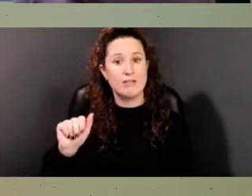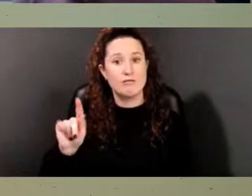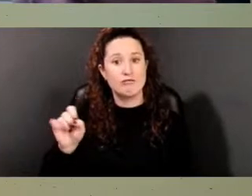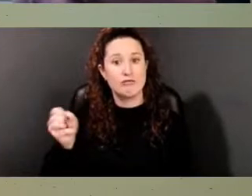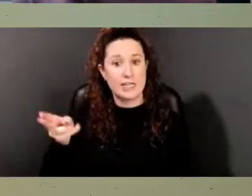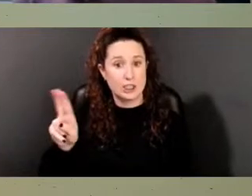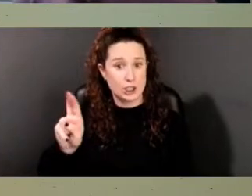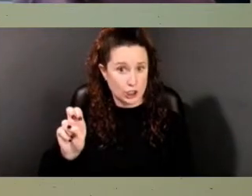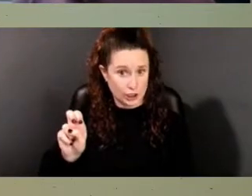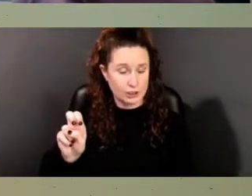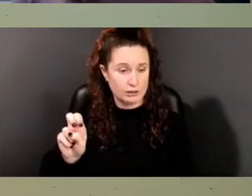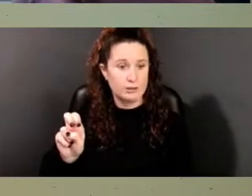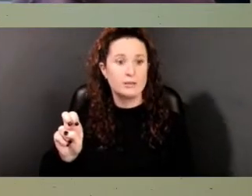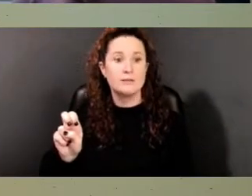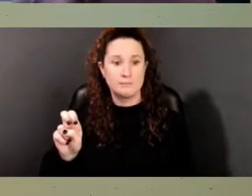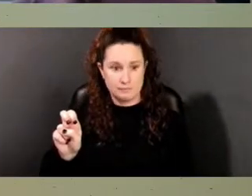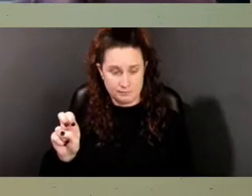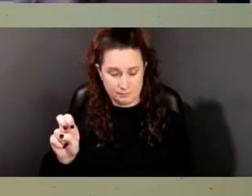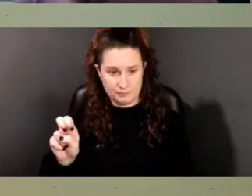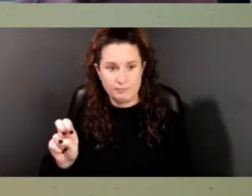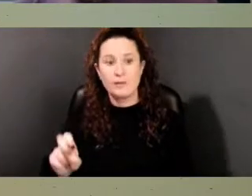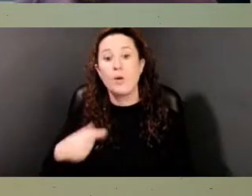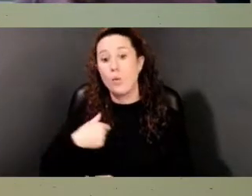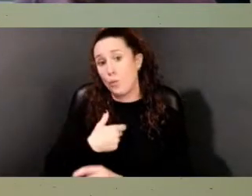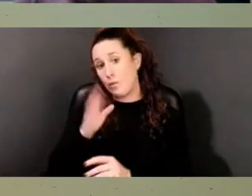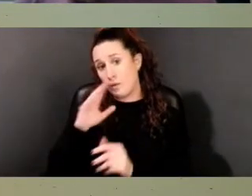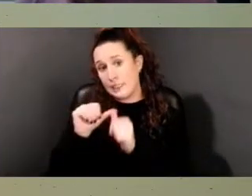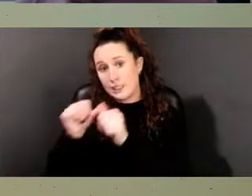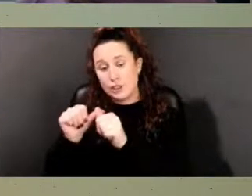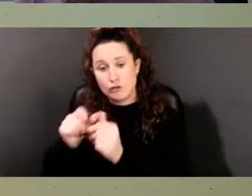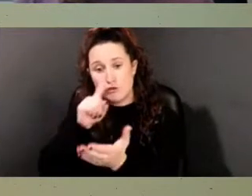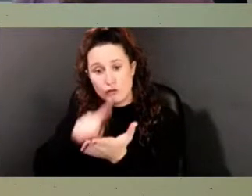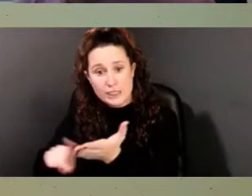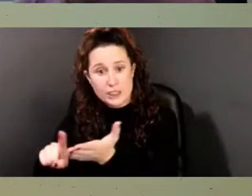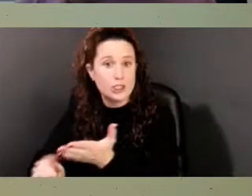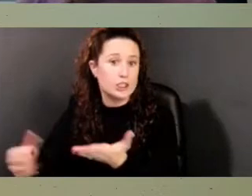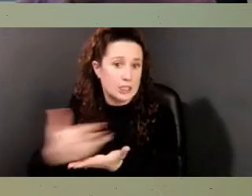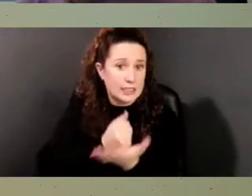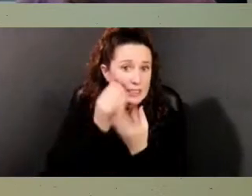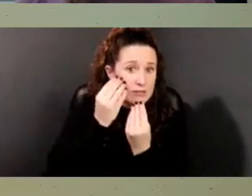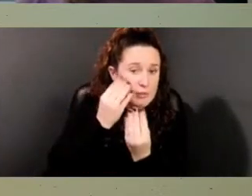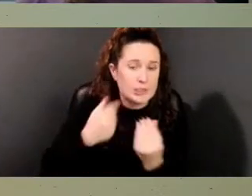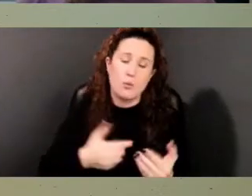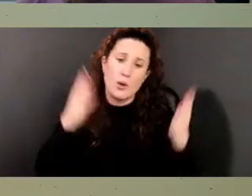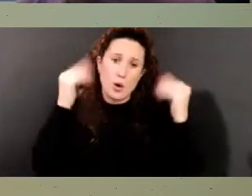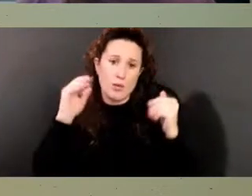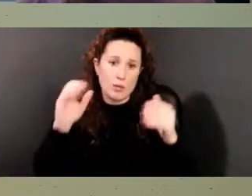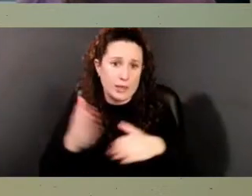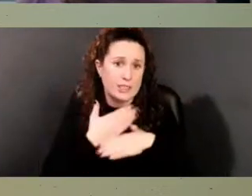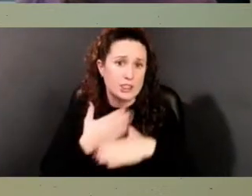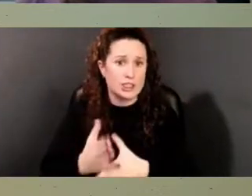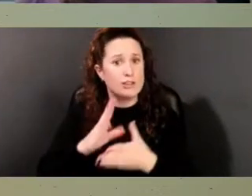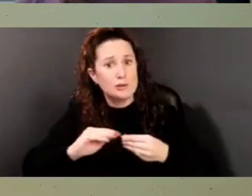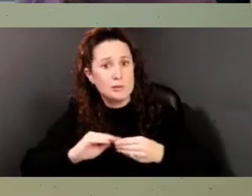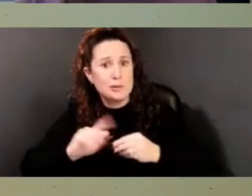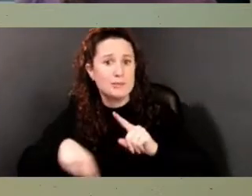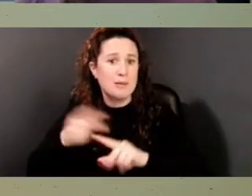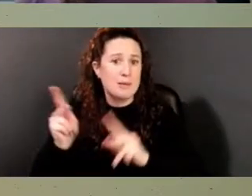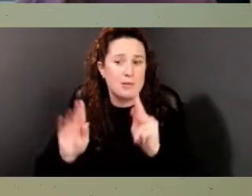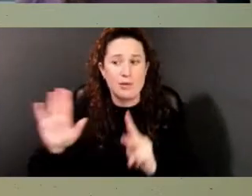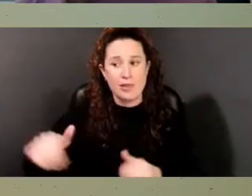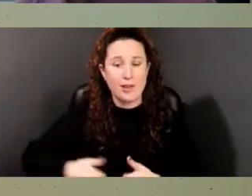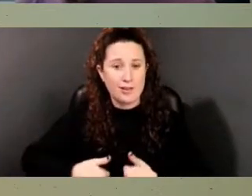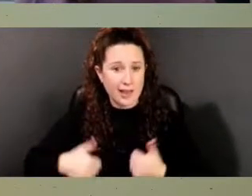Landscape. As we continue researching and compiling information, we hope to be able to create and share narratives of people's lives. And